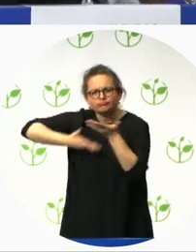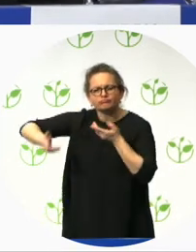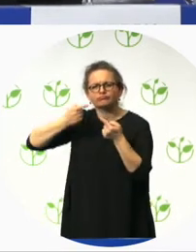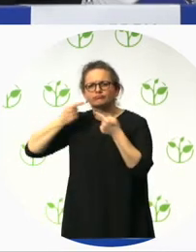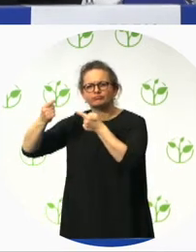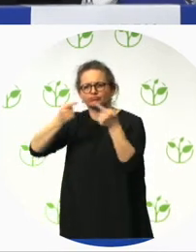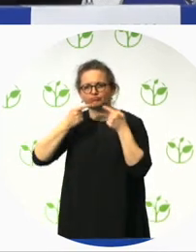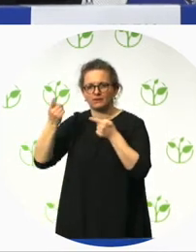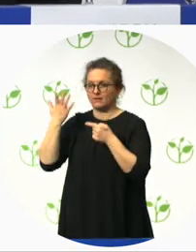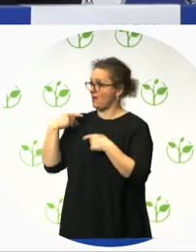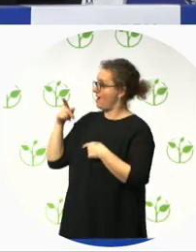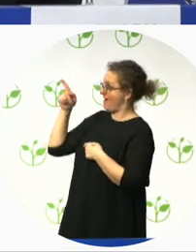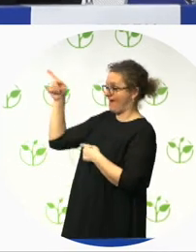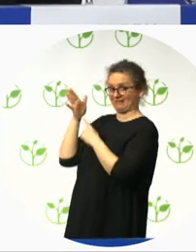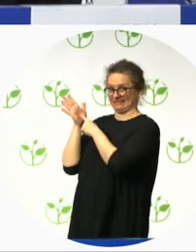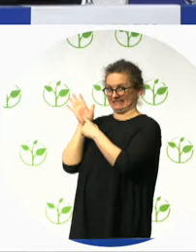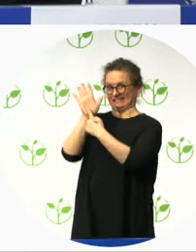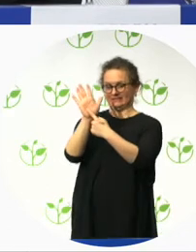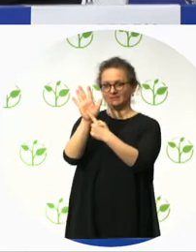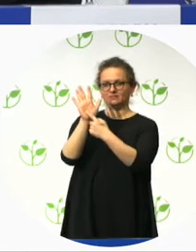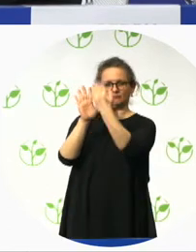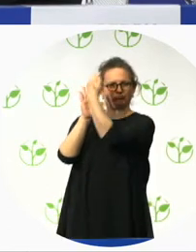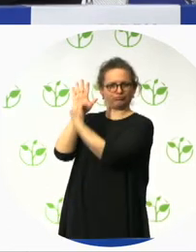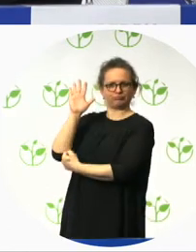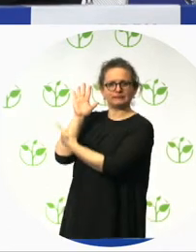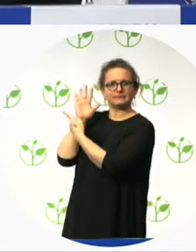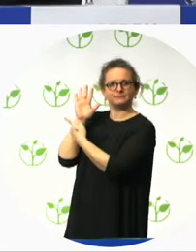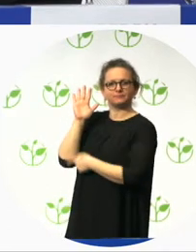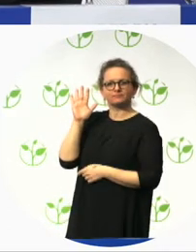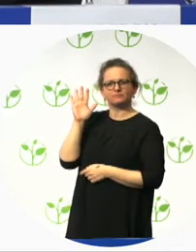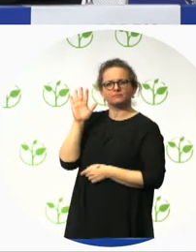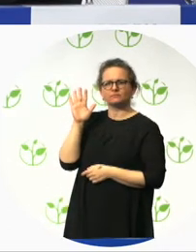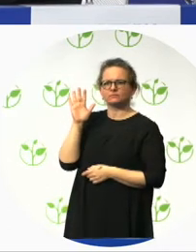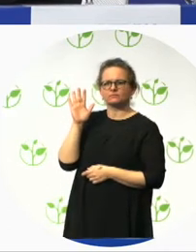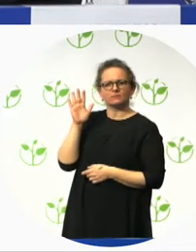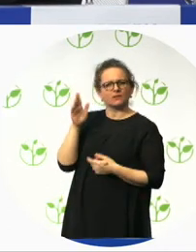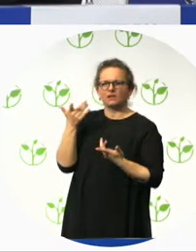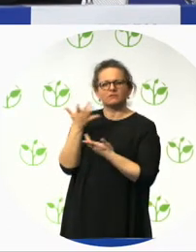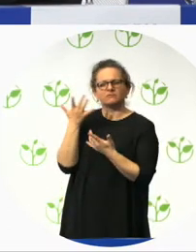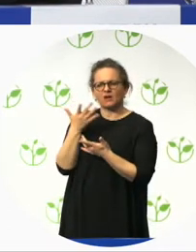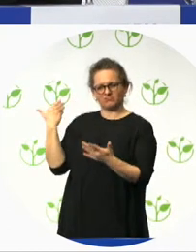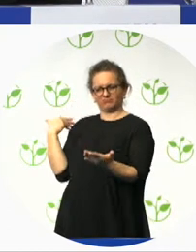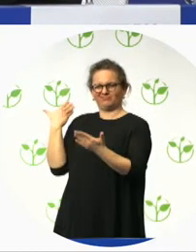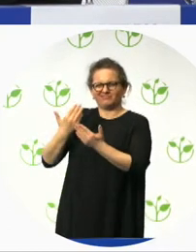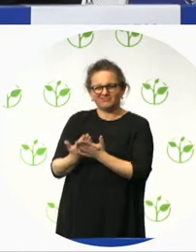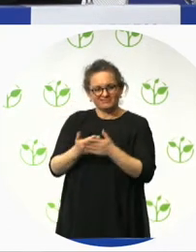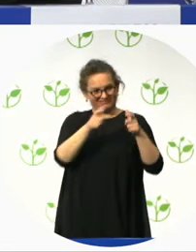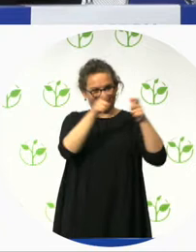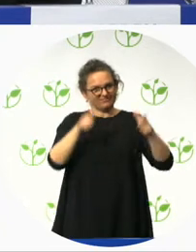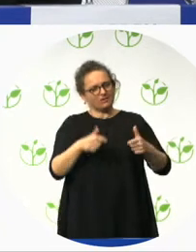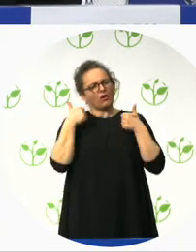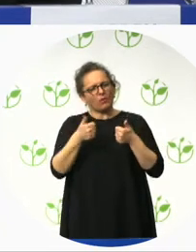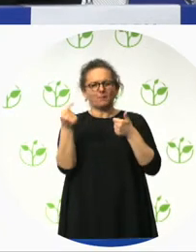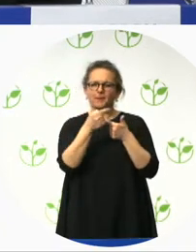So this is the, these are the success factors, validation components. These are the same ones we saw up front called the